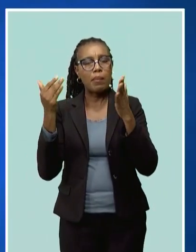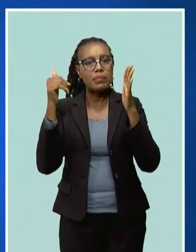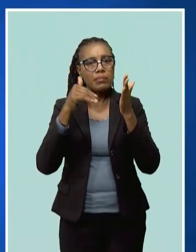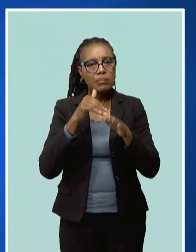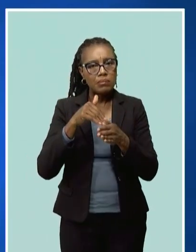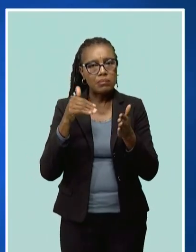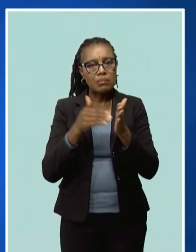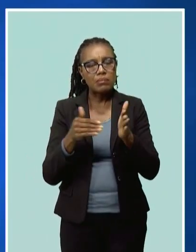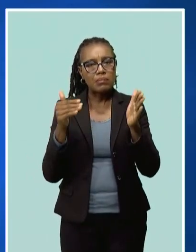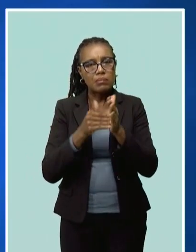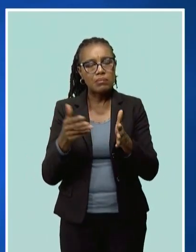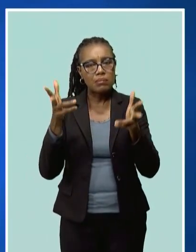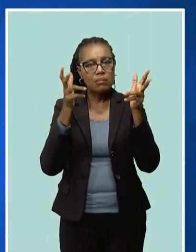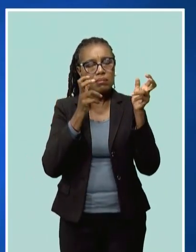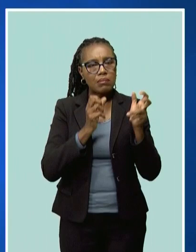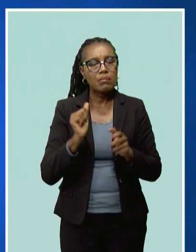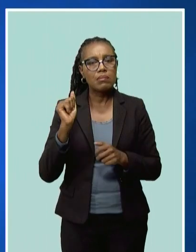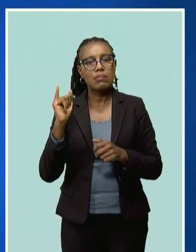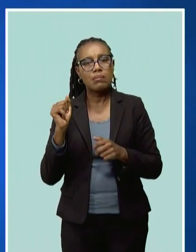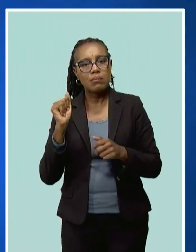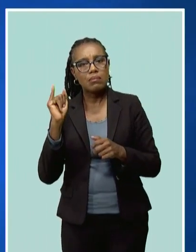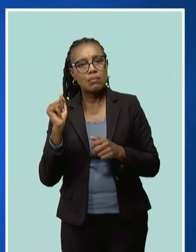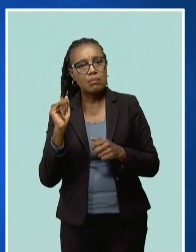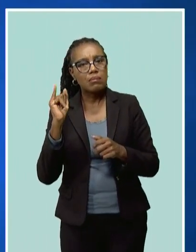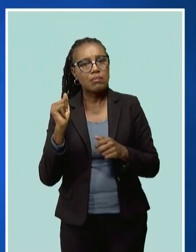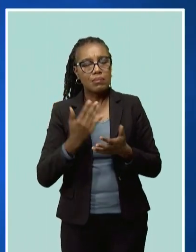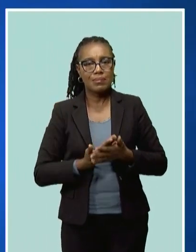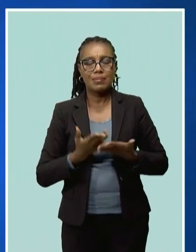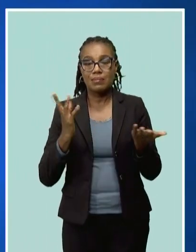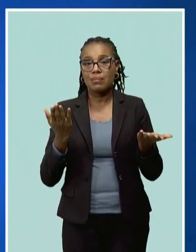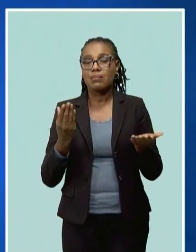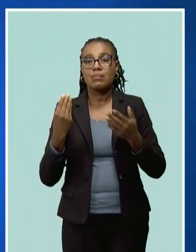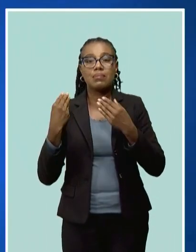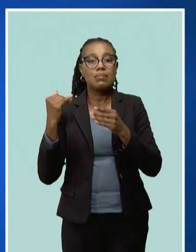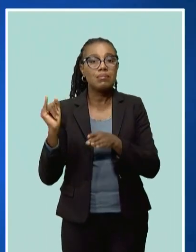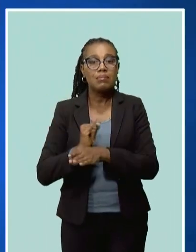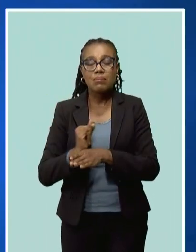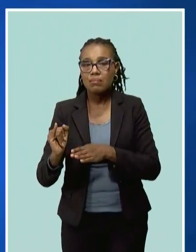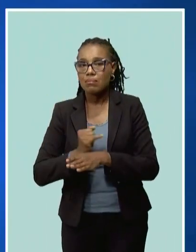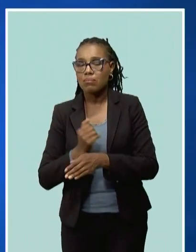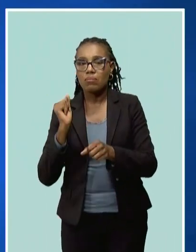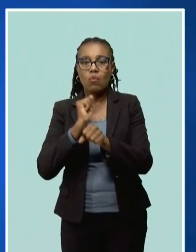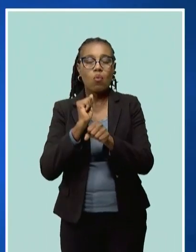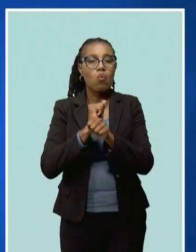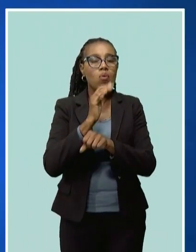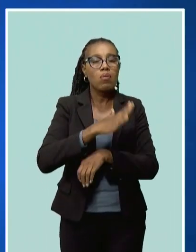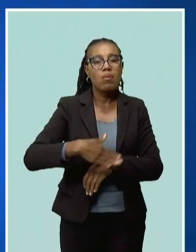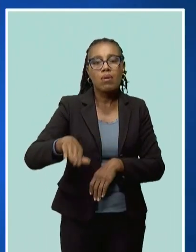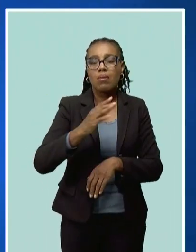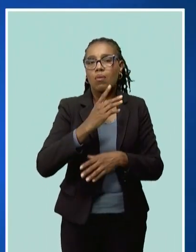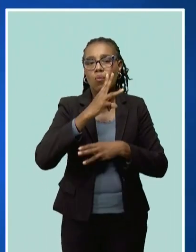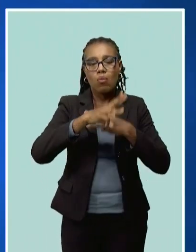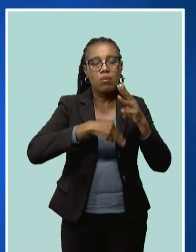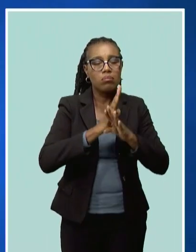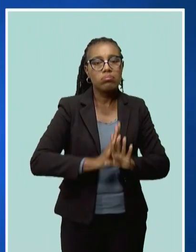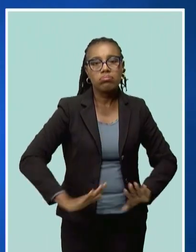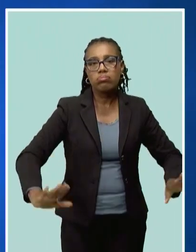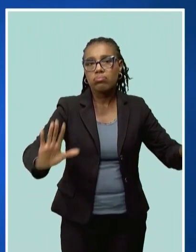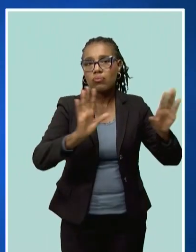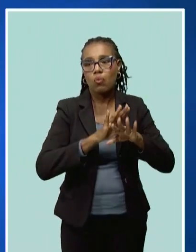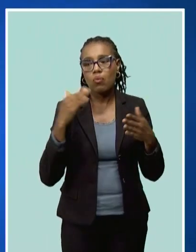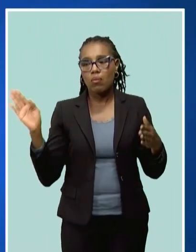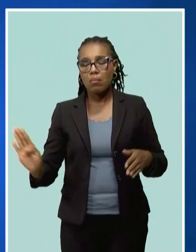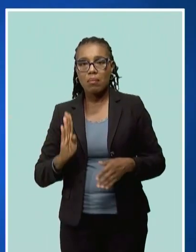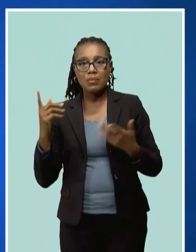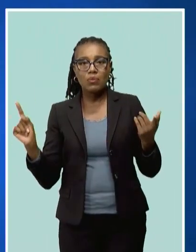reshaping industries and the job market around the world, not just in Barbados. This transformation